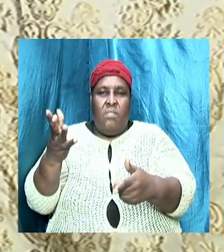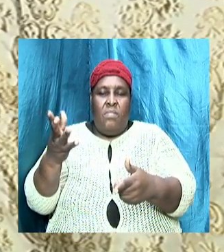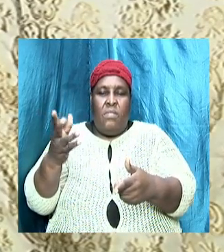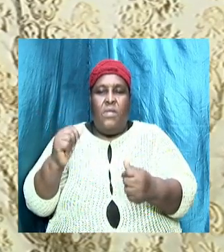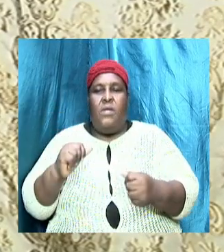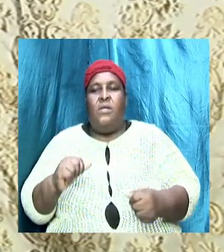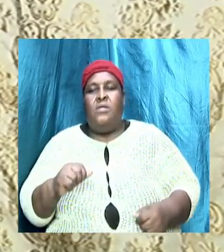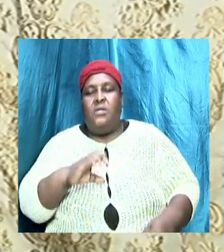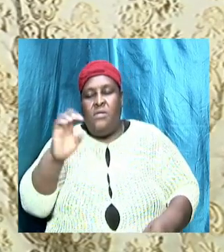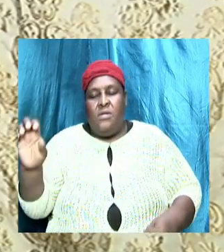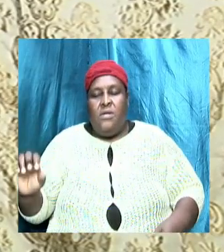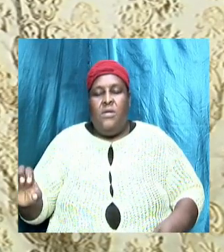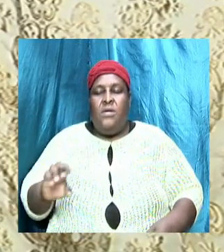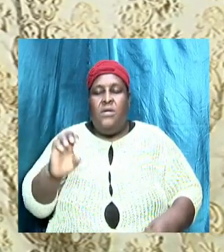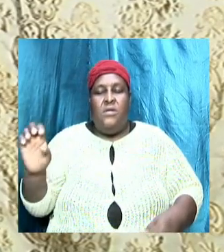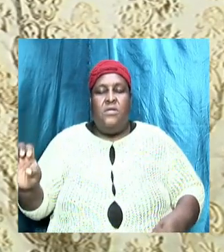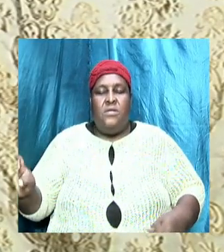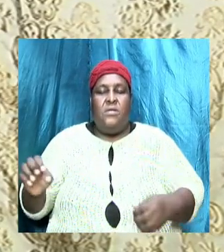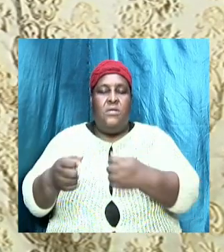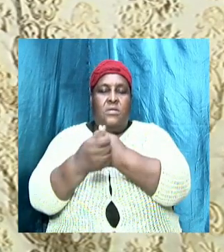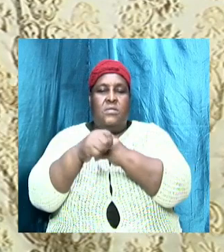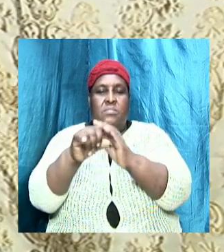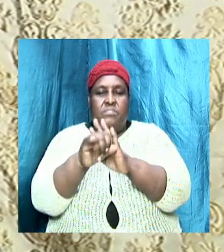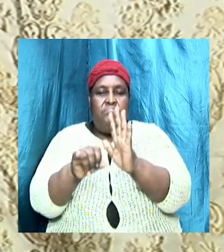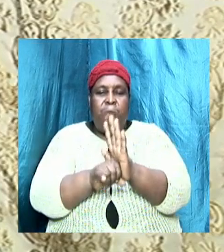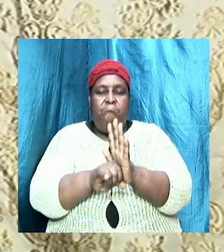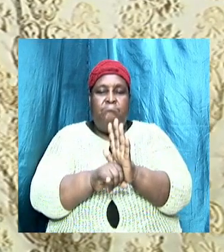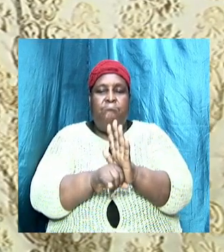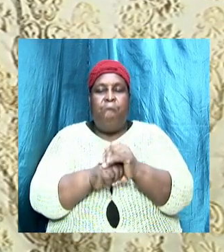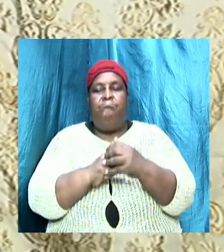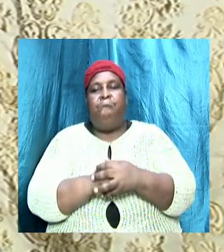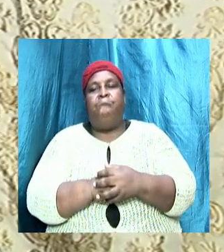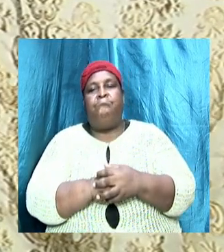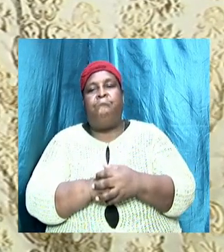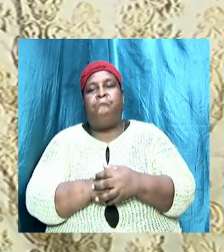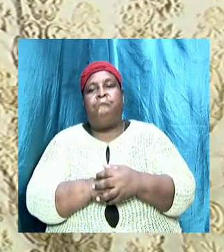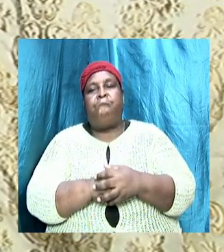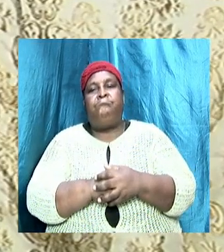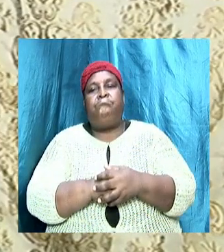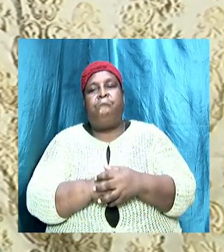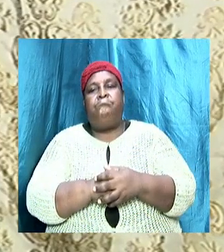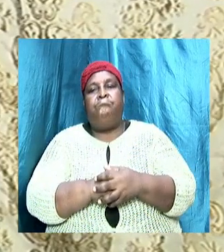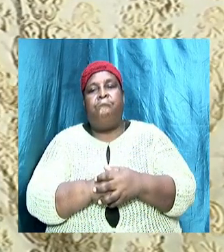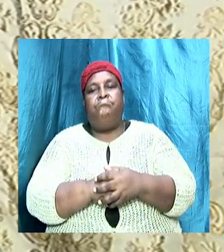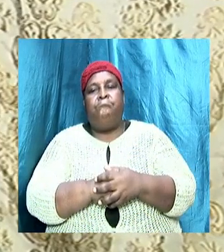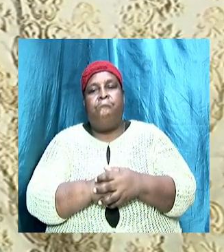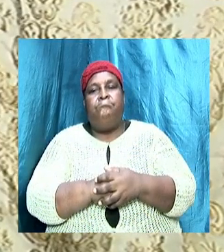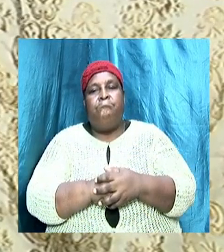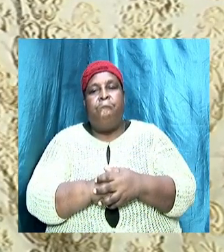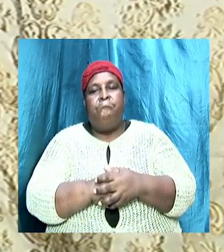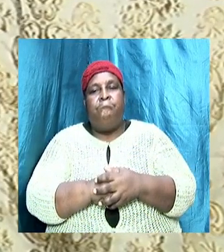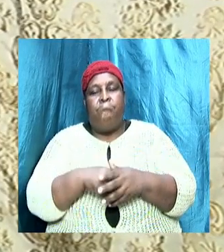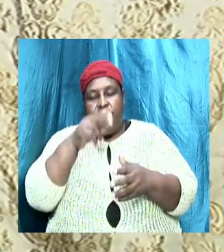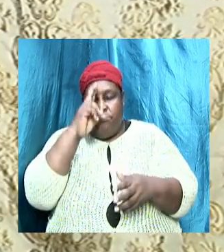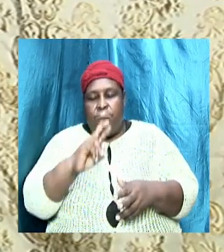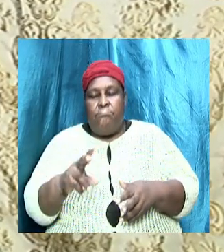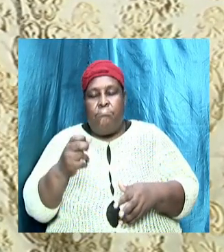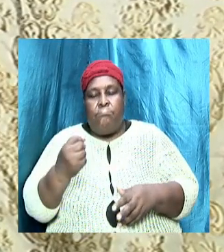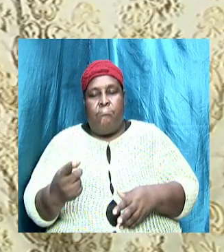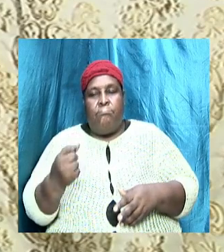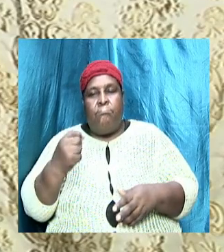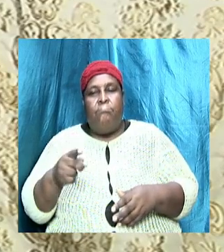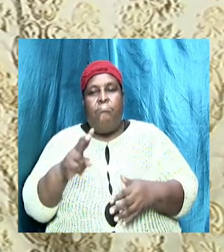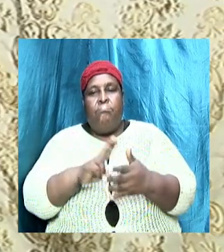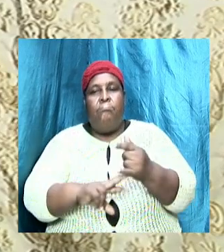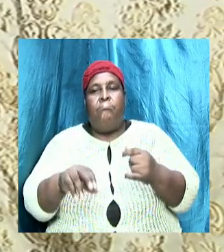eternal salvation I'm going read the scripture earlier on Hebrews 11 verse 6 for he that